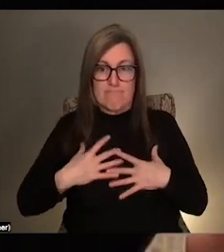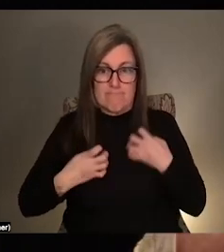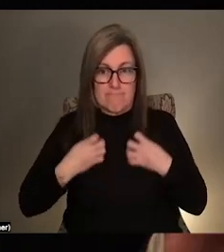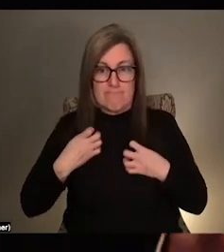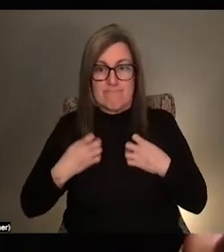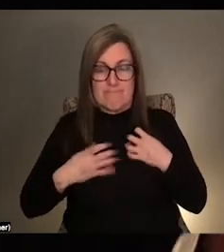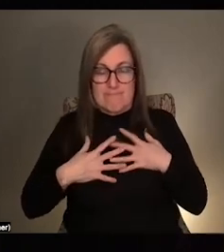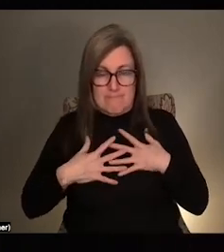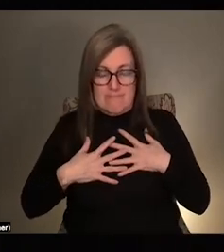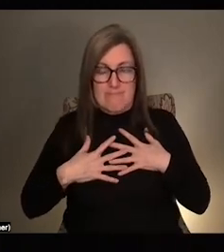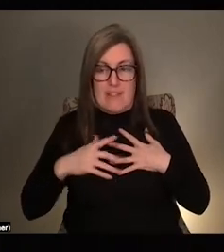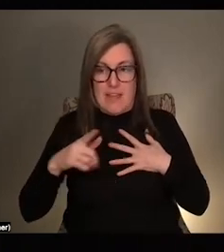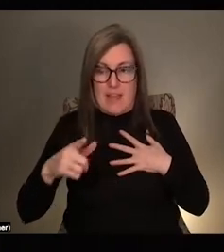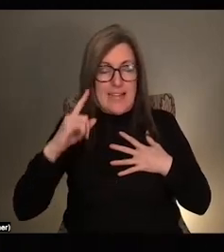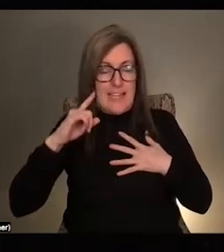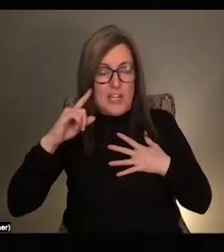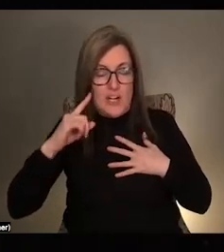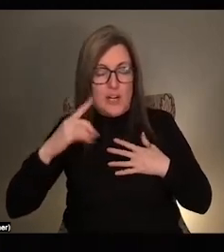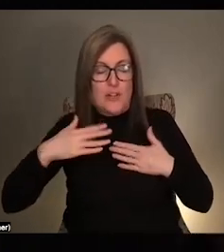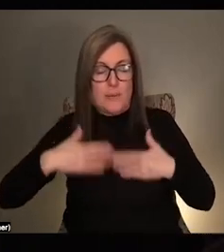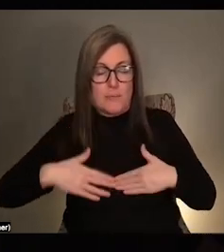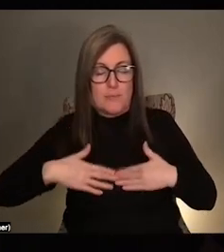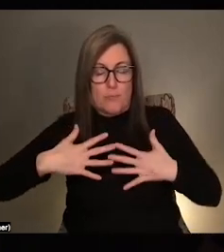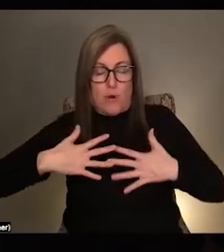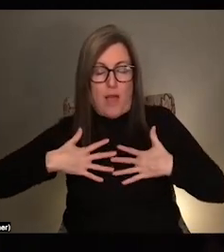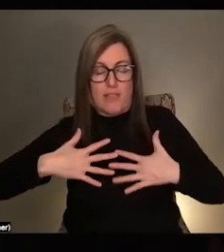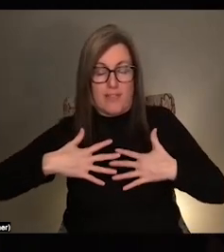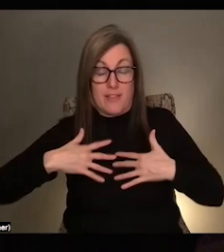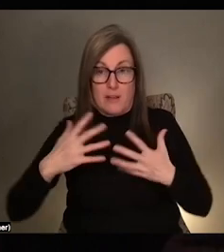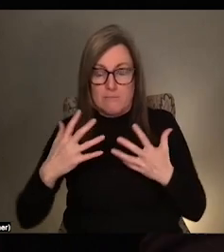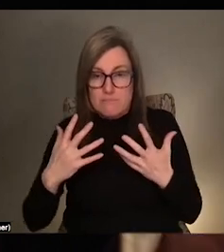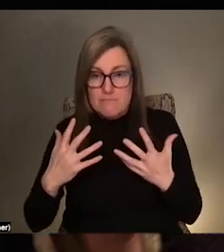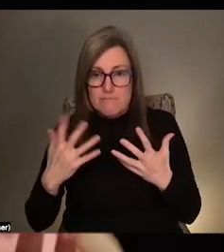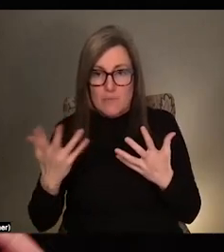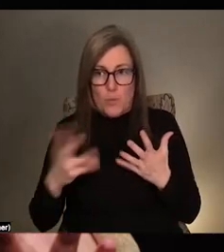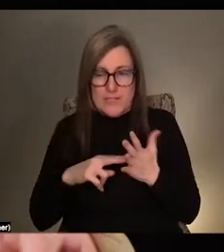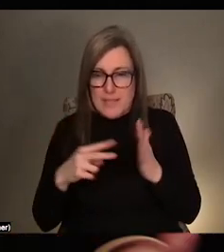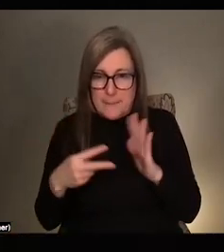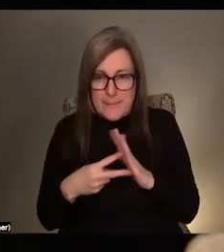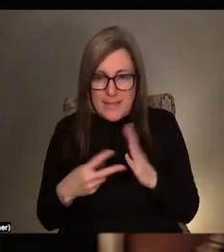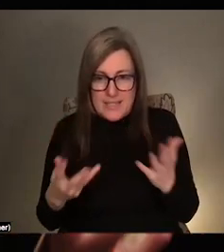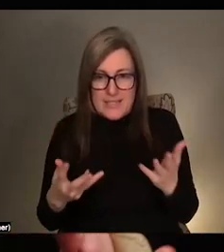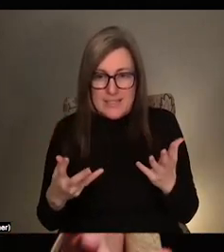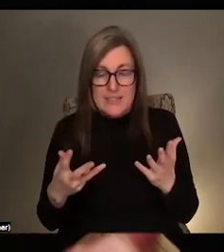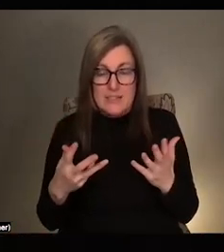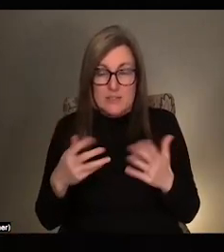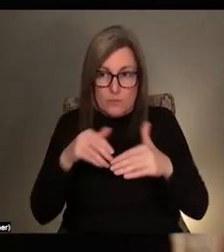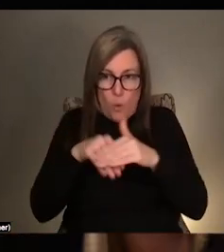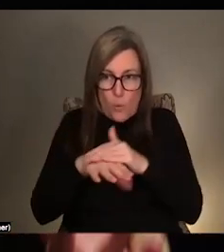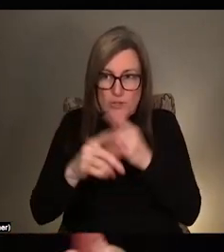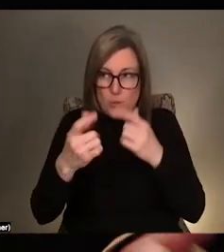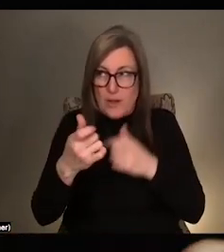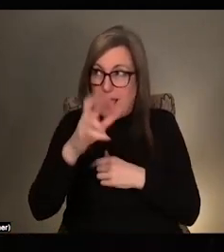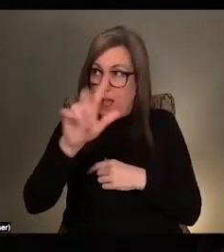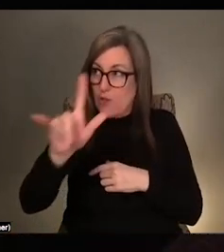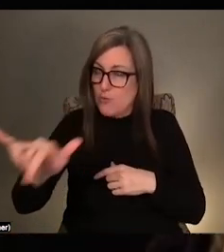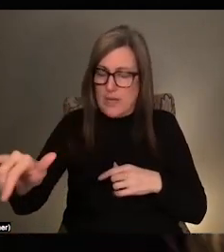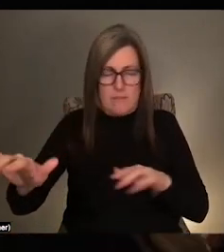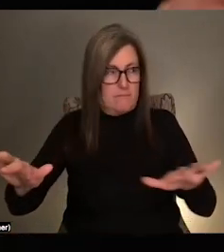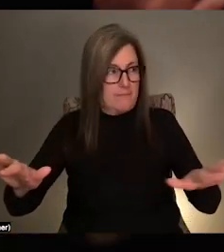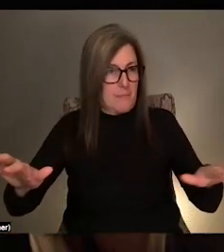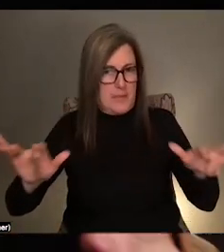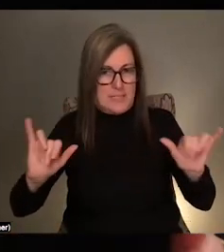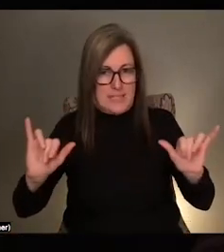like physical exertion, or like, you know, what does it mean to be in a gallery that is also a stage to